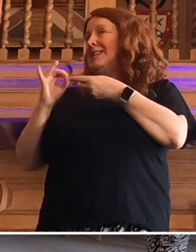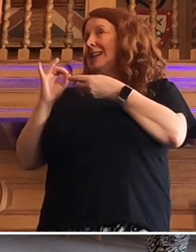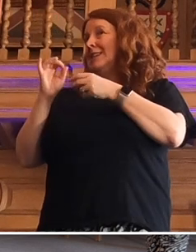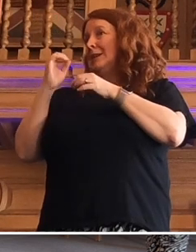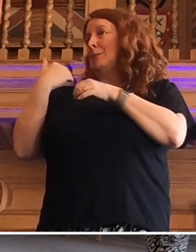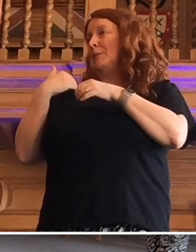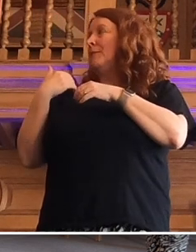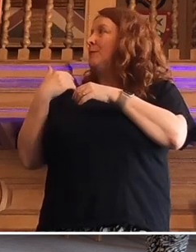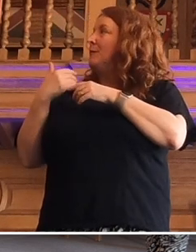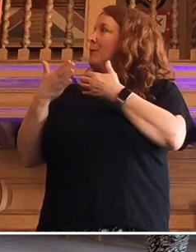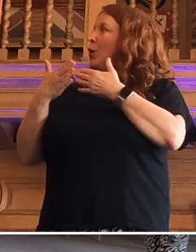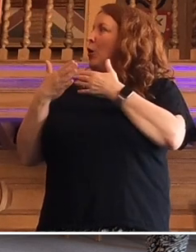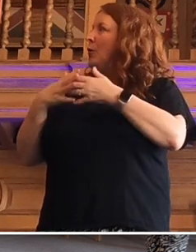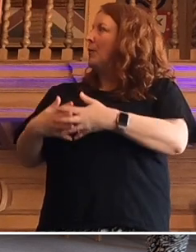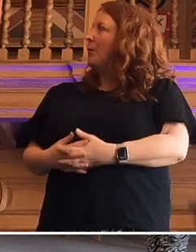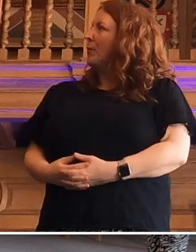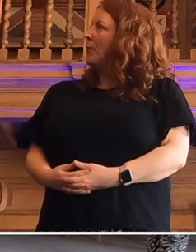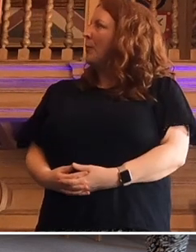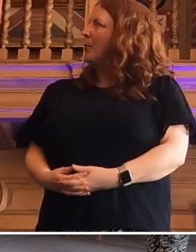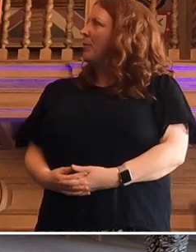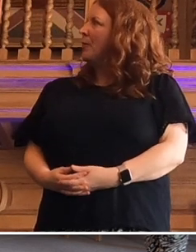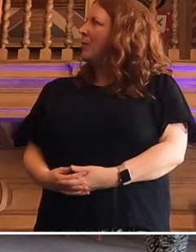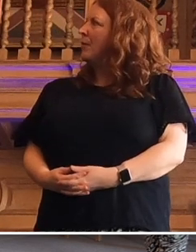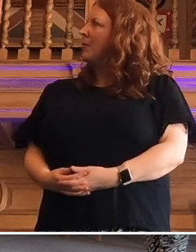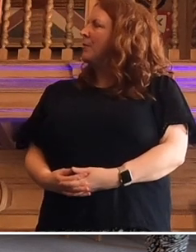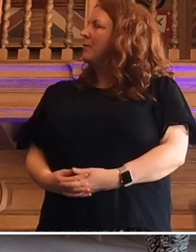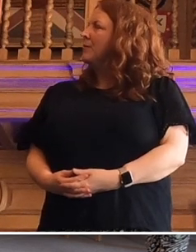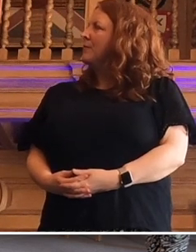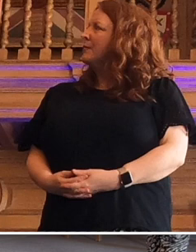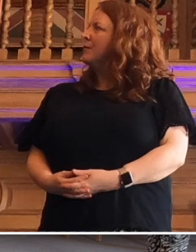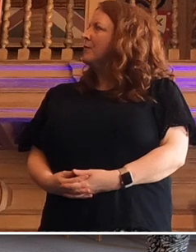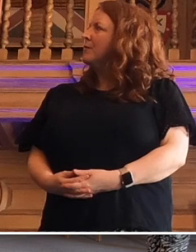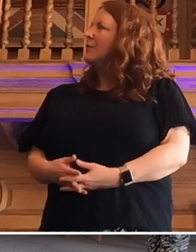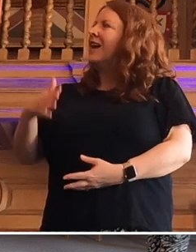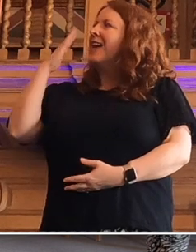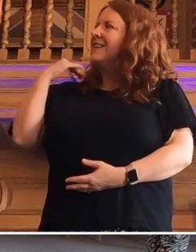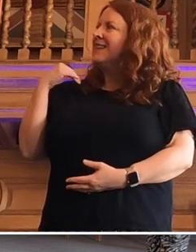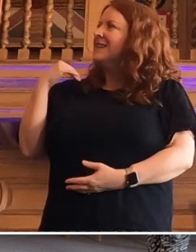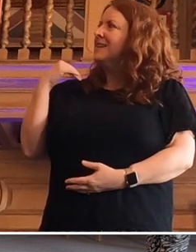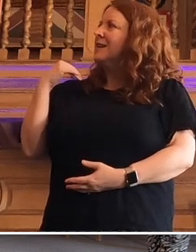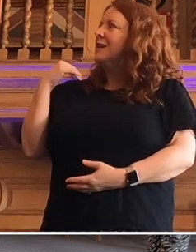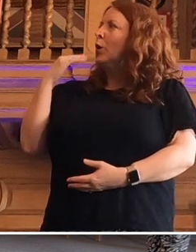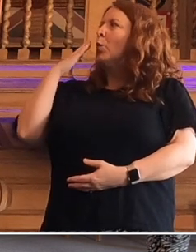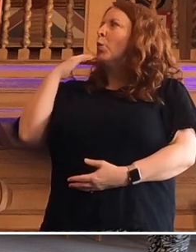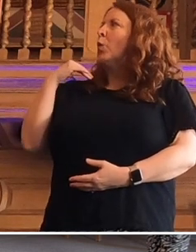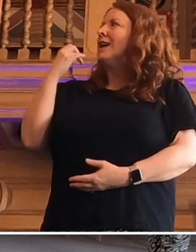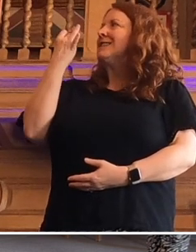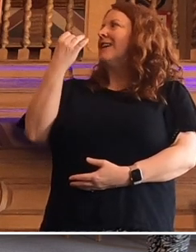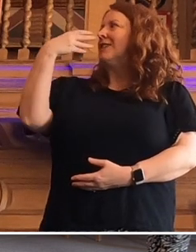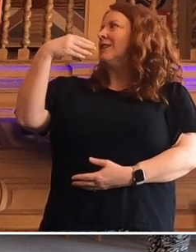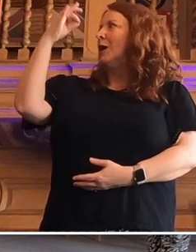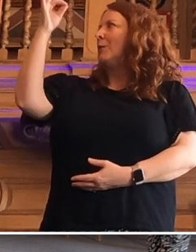And it varies by ethnic group. In Leeds, whites made 79%